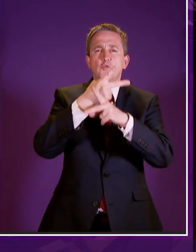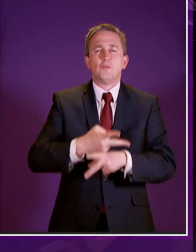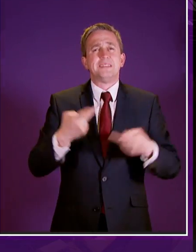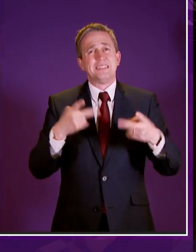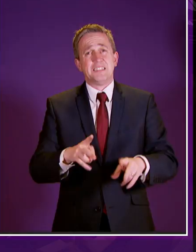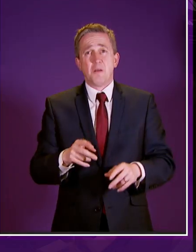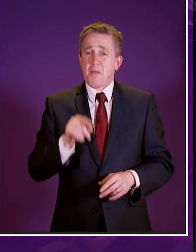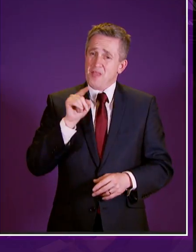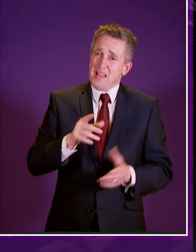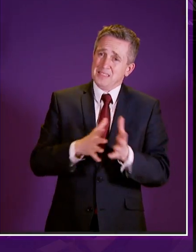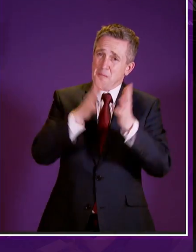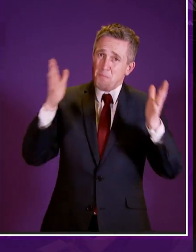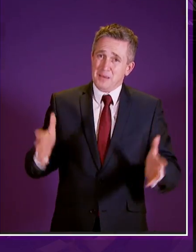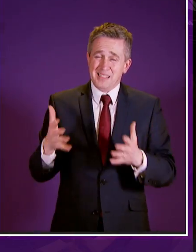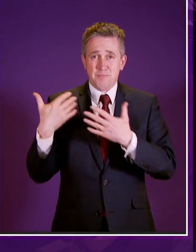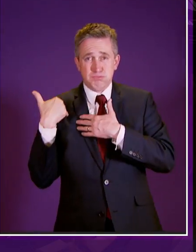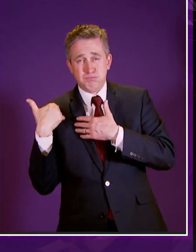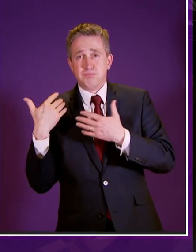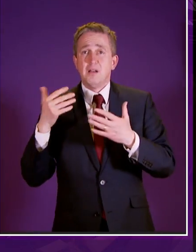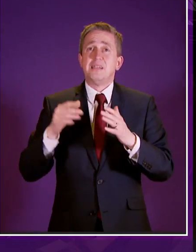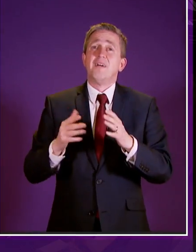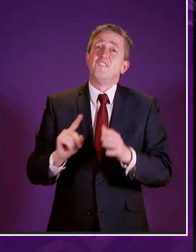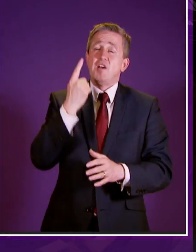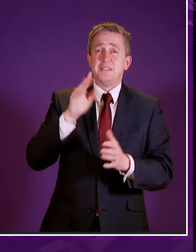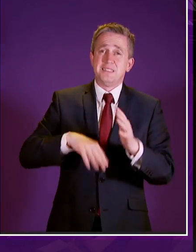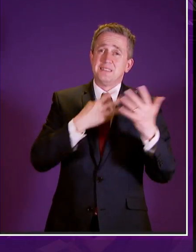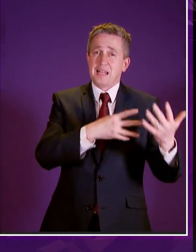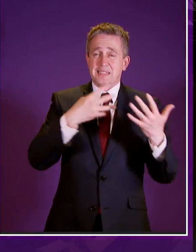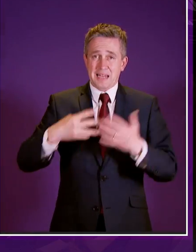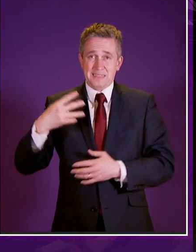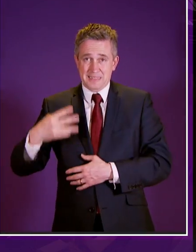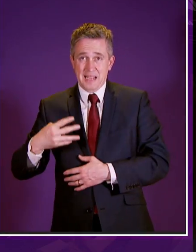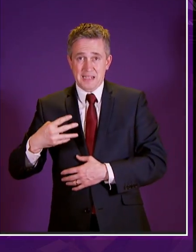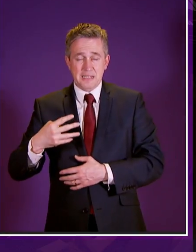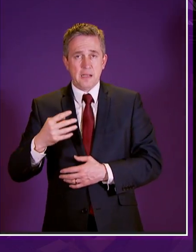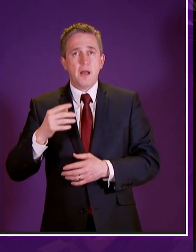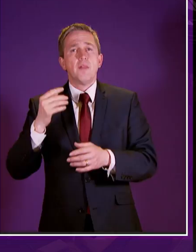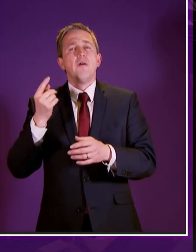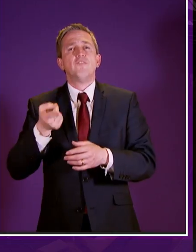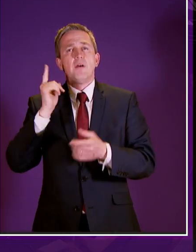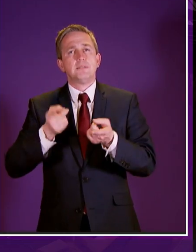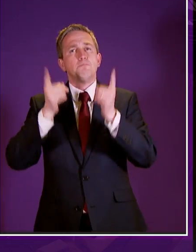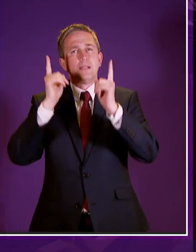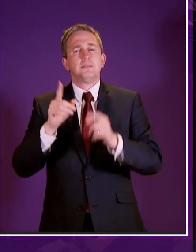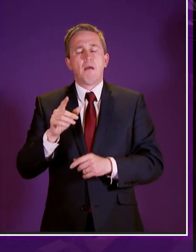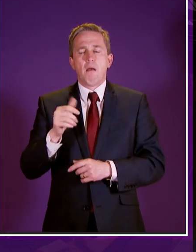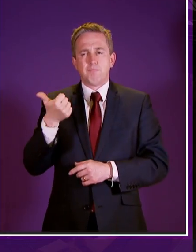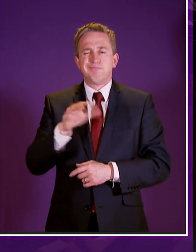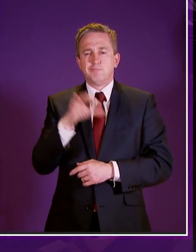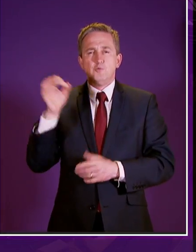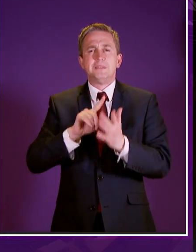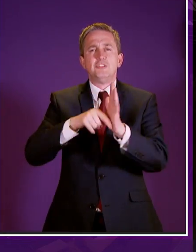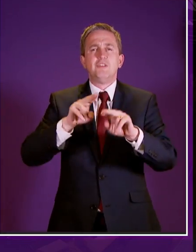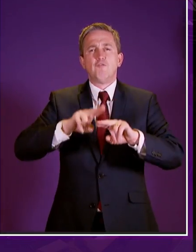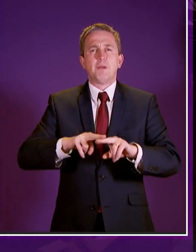ever challenge that has faced a scottish minister since 1999 and i believe the first minister chose wisely in selecting